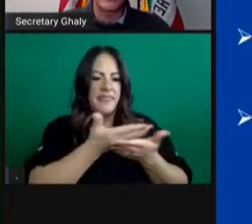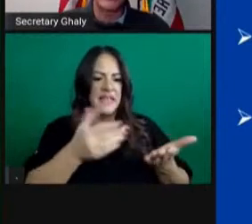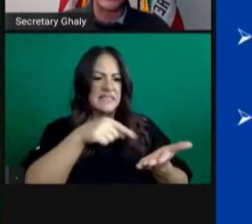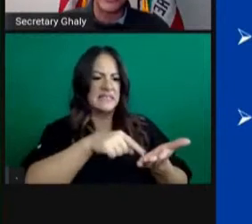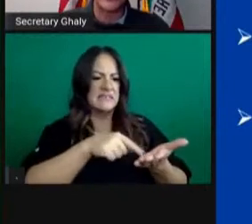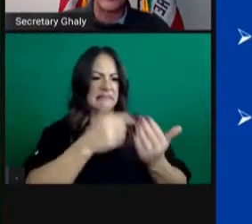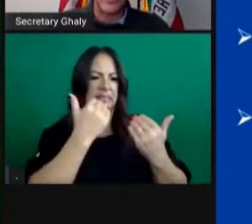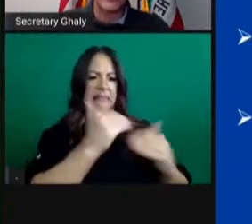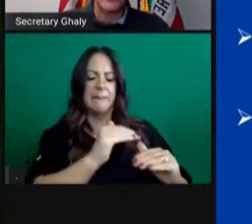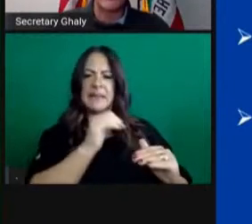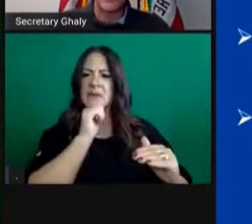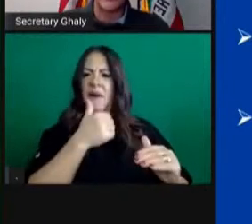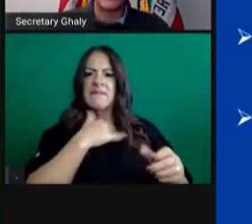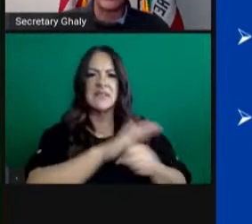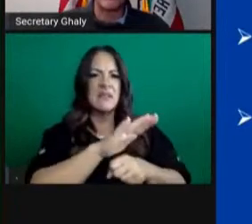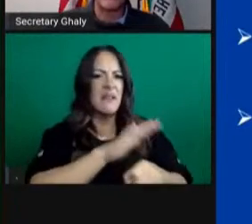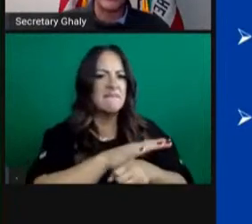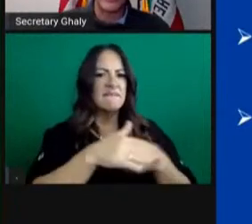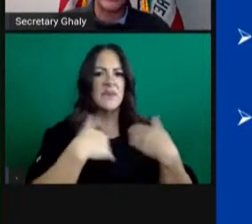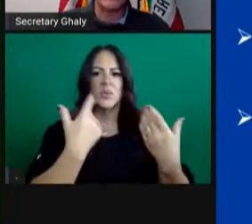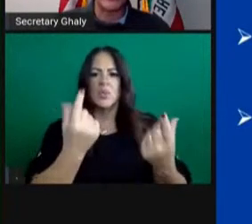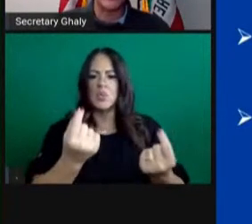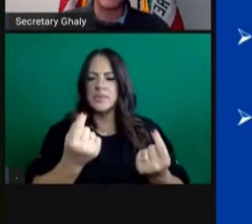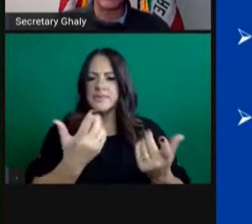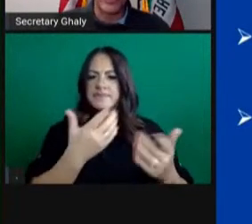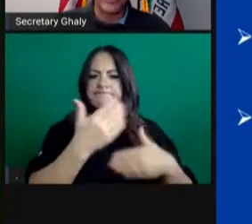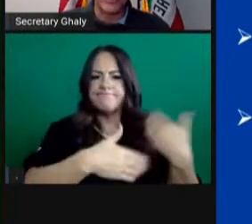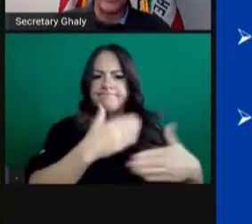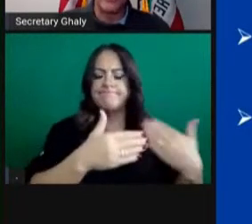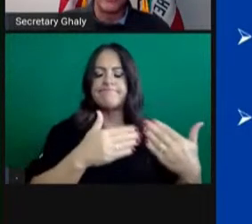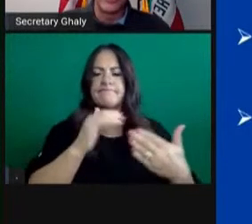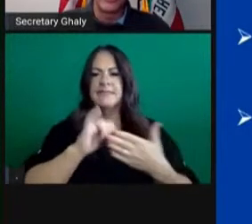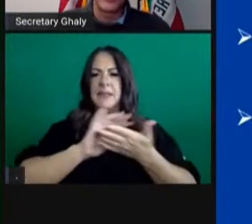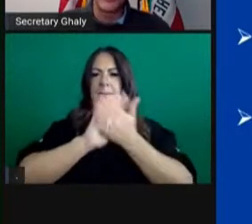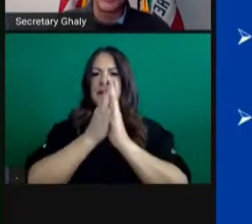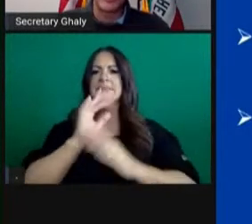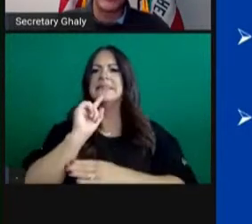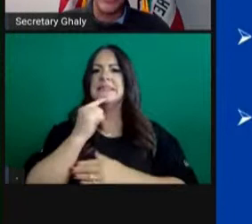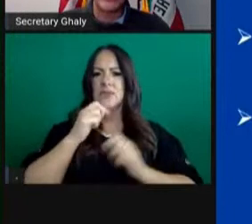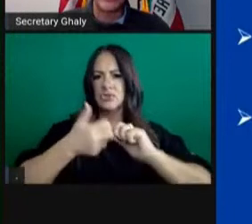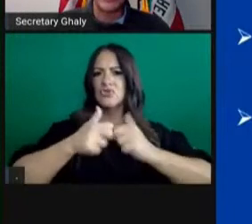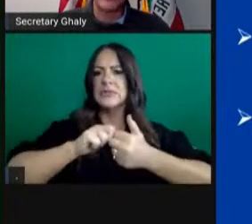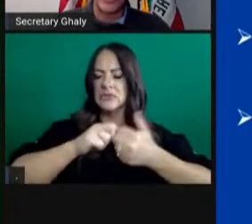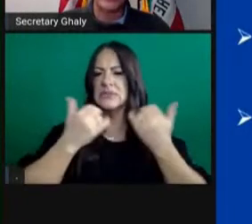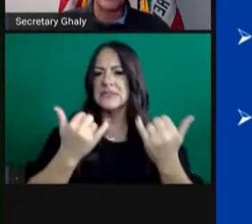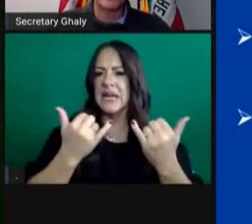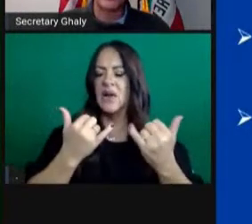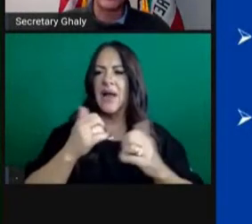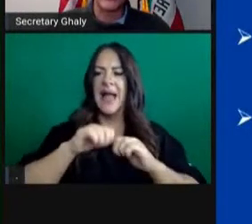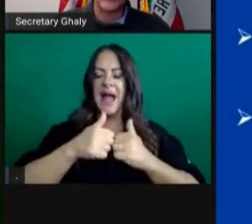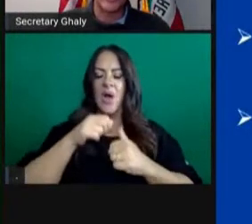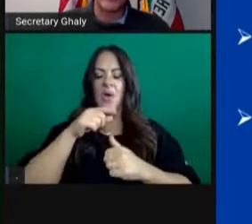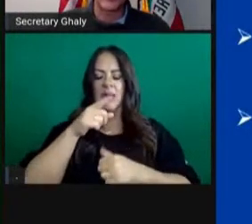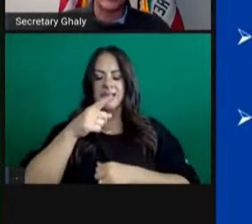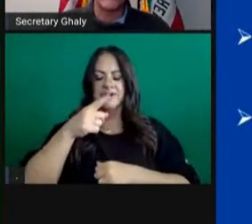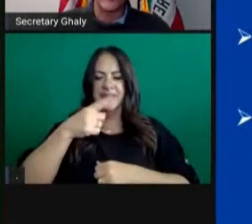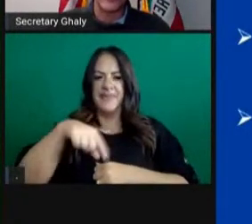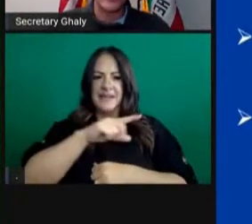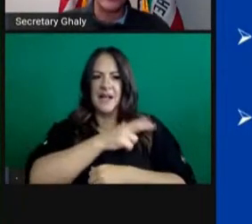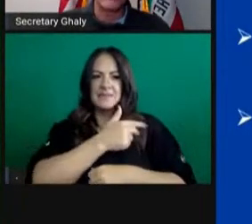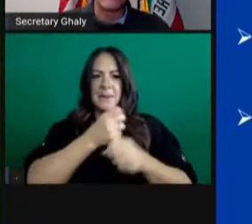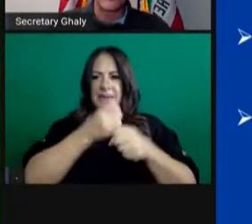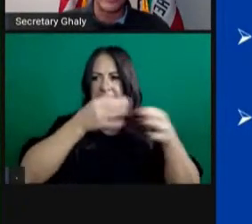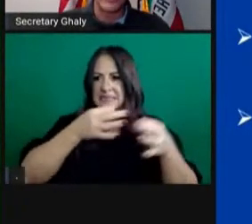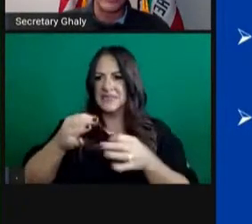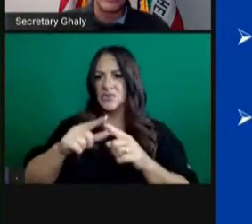hospital crisis care guidelines planning and implementation become critical to ensure the best care possible is delivered to all